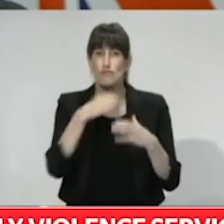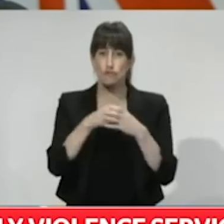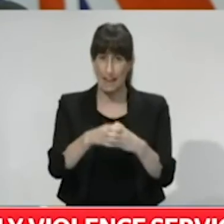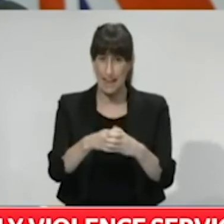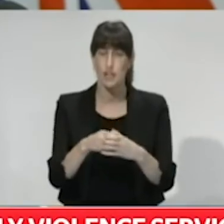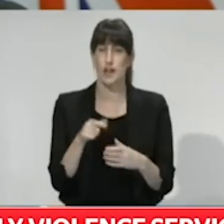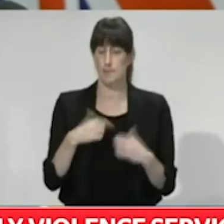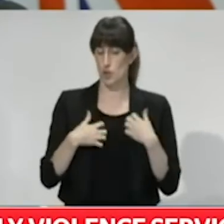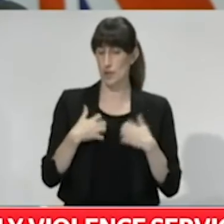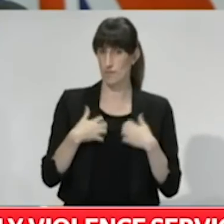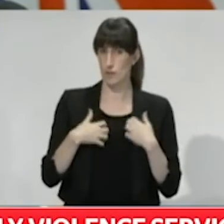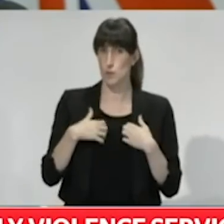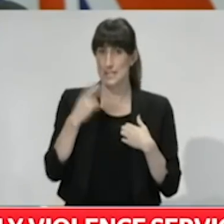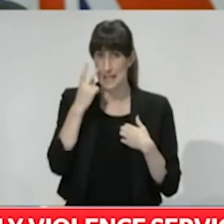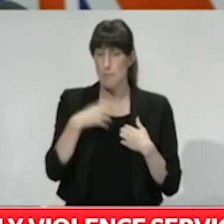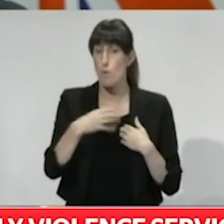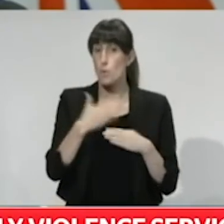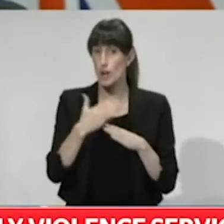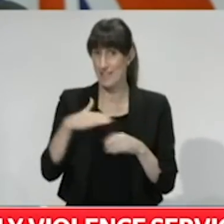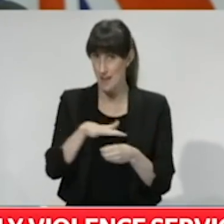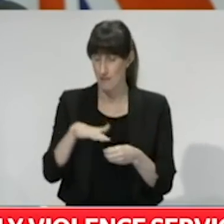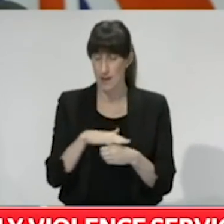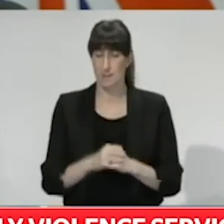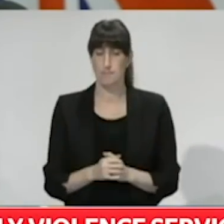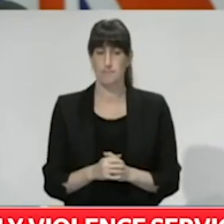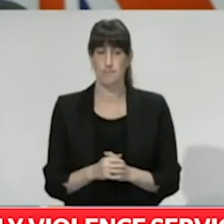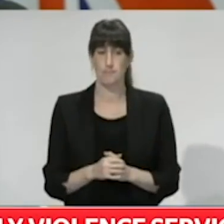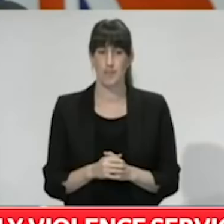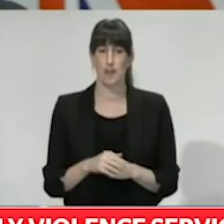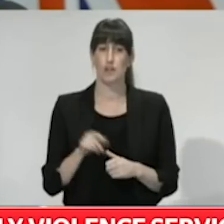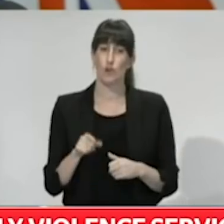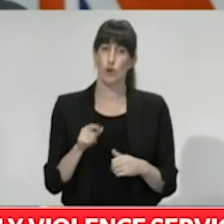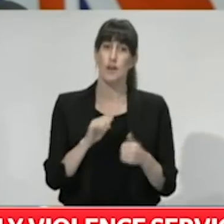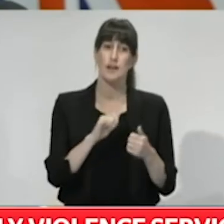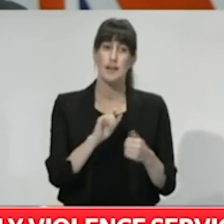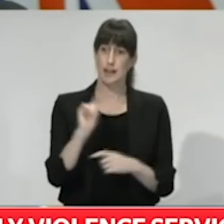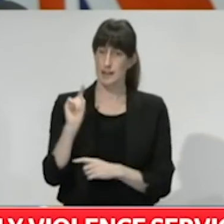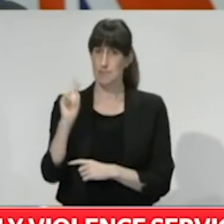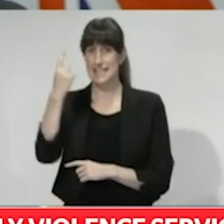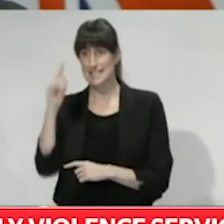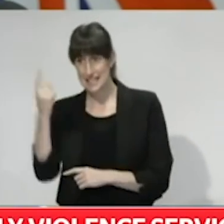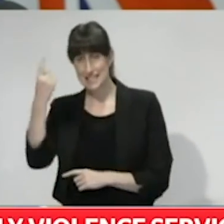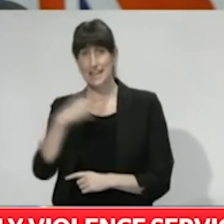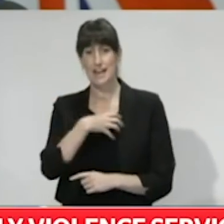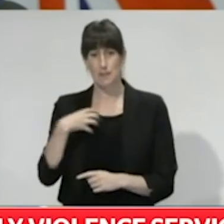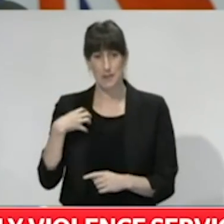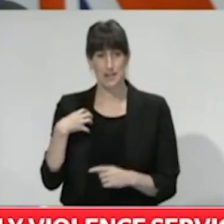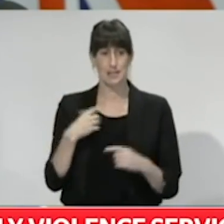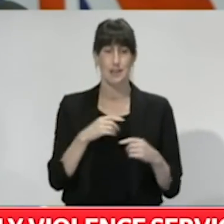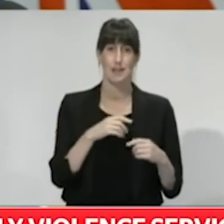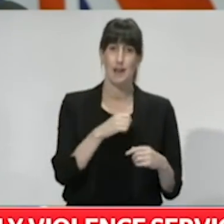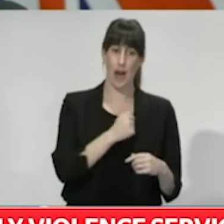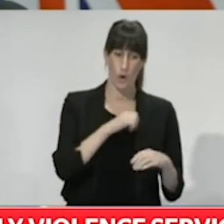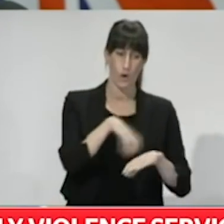hard in recent years to build a solid partnership with government, ministers and officials. And we've worked hard to ensure that